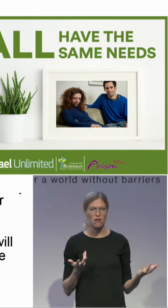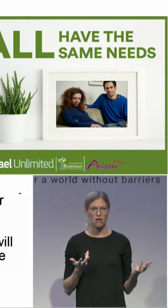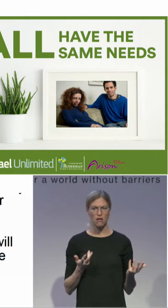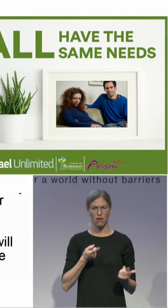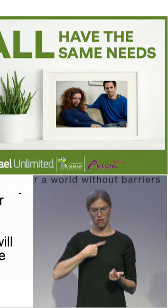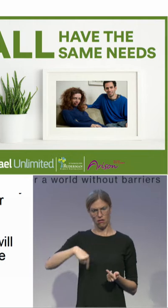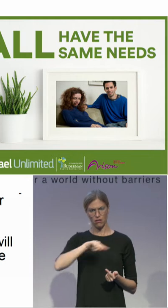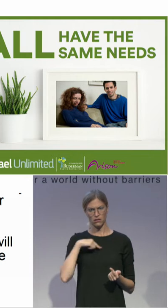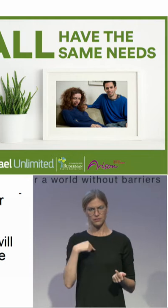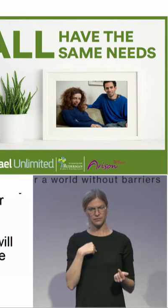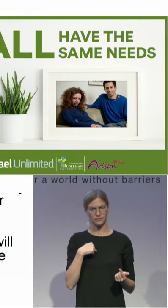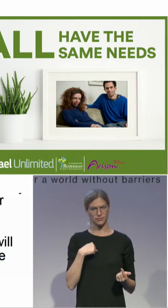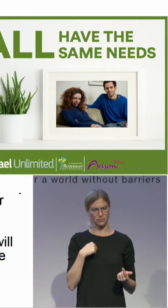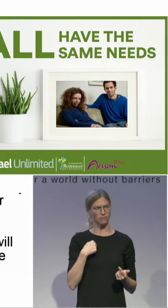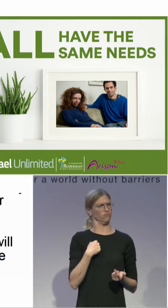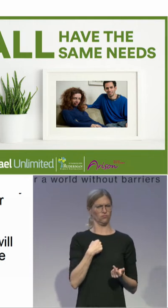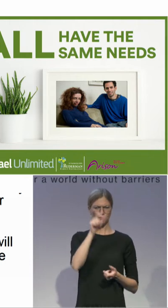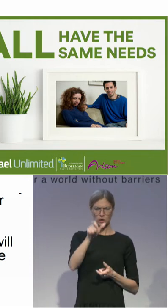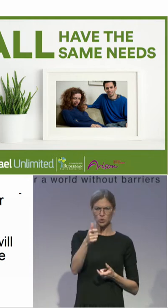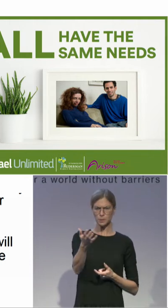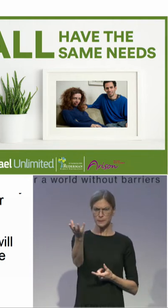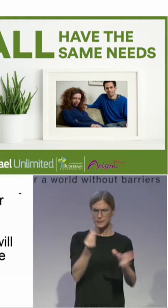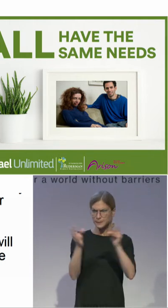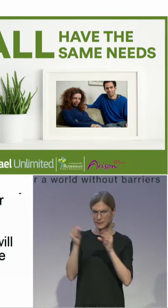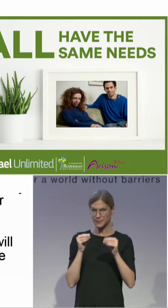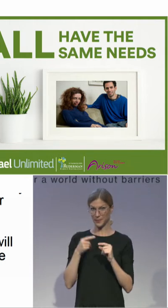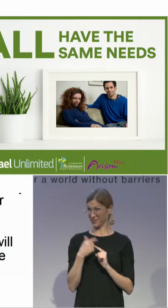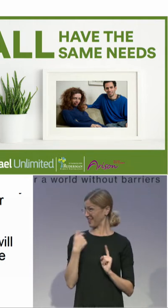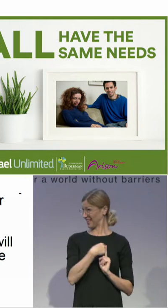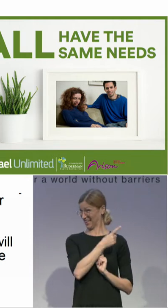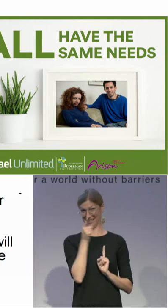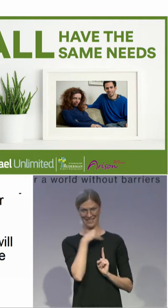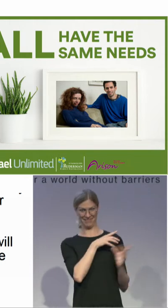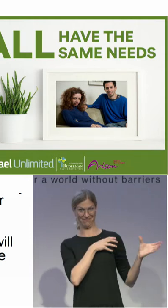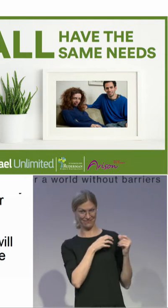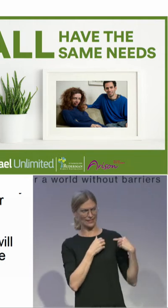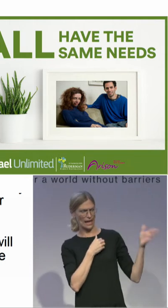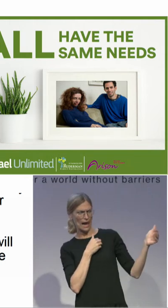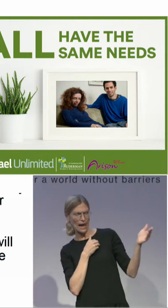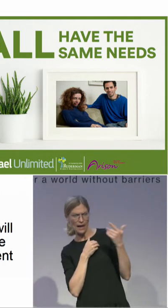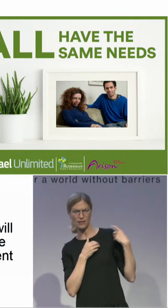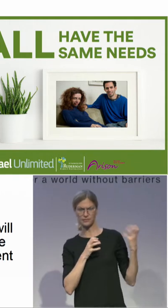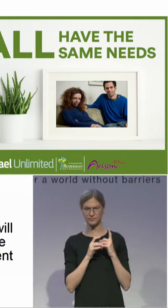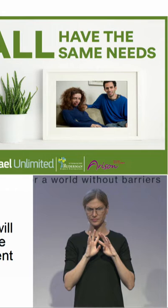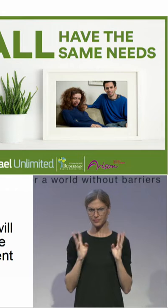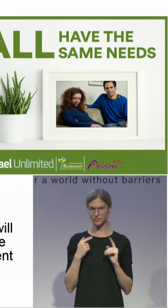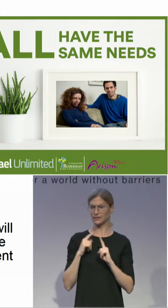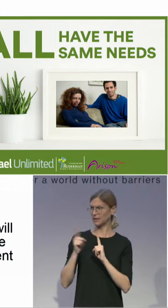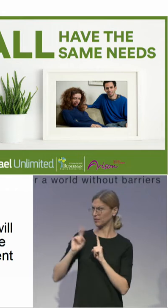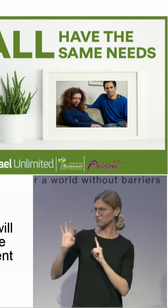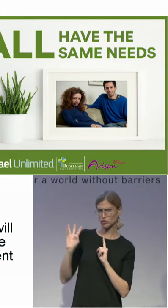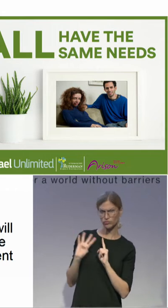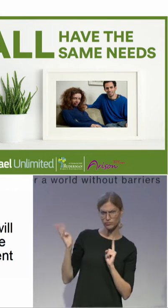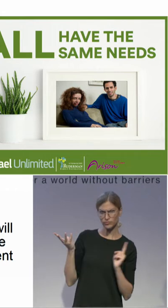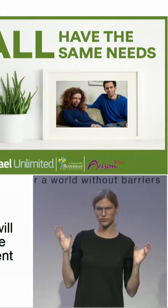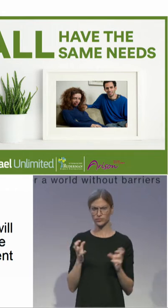our senior government people to meet with Sue Swenson, who is also in the room from the States